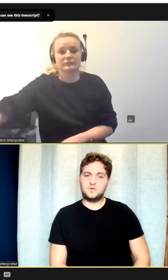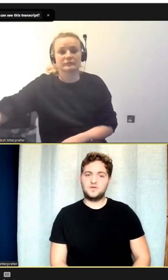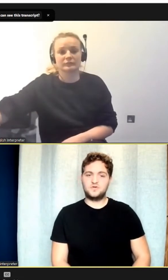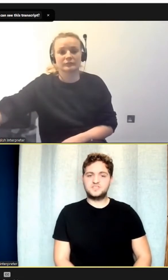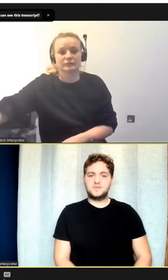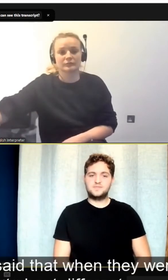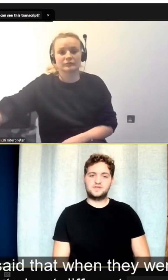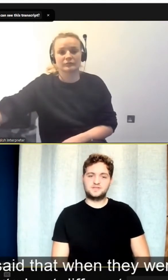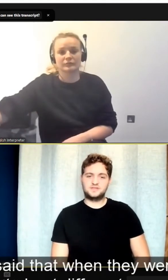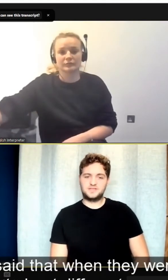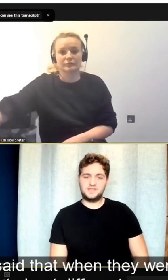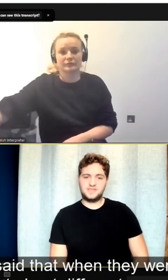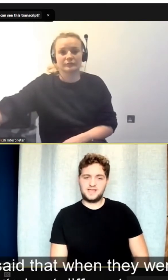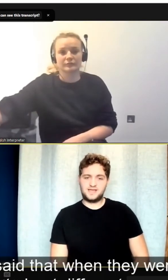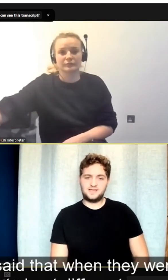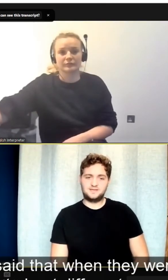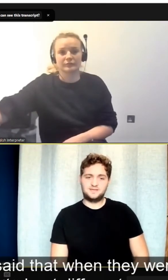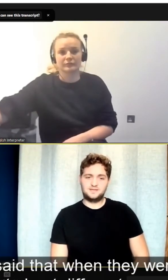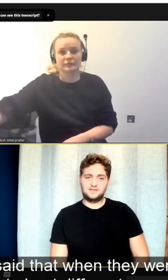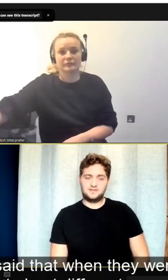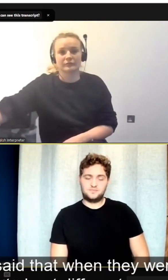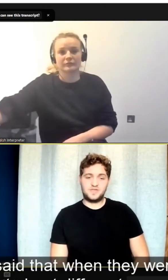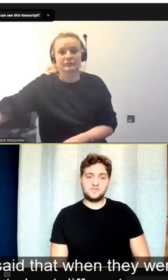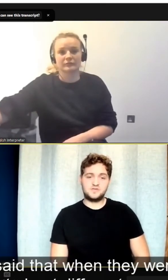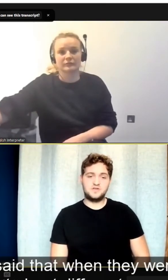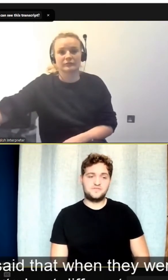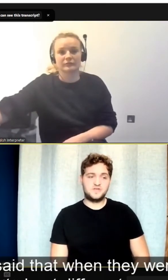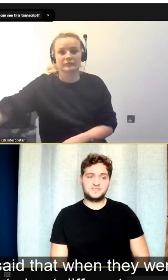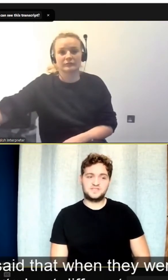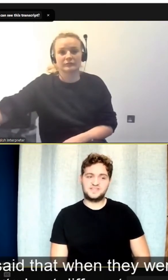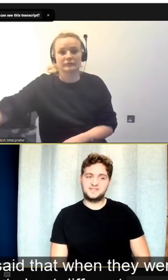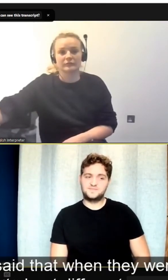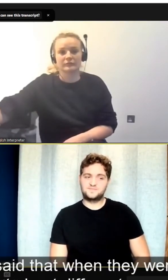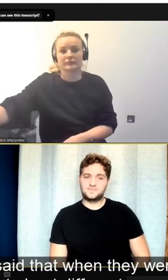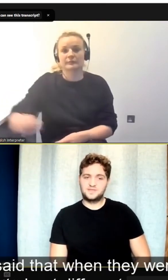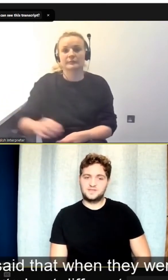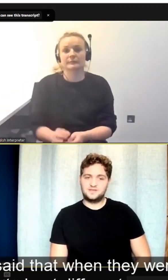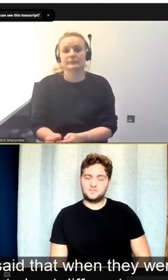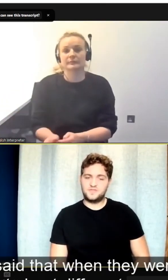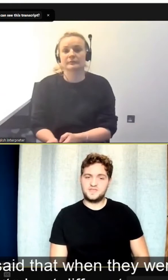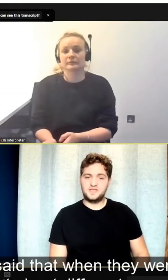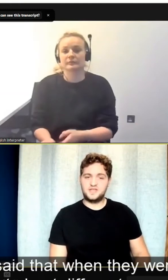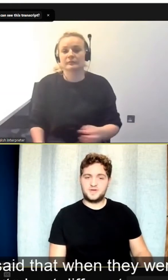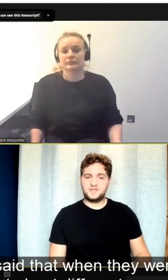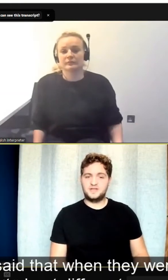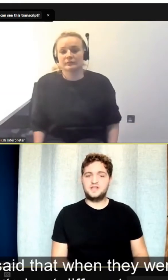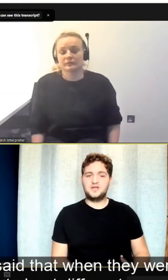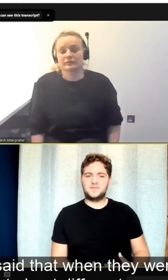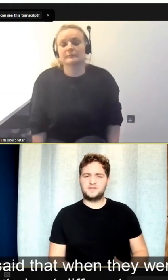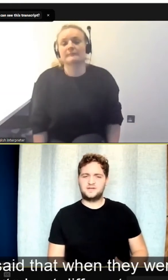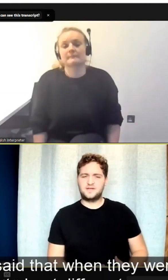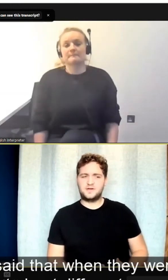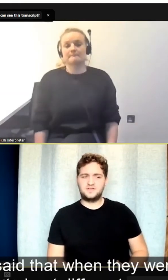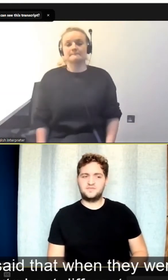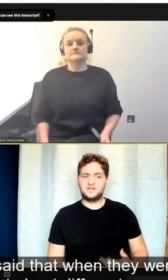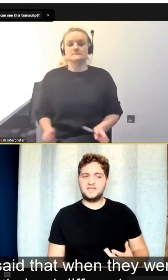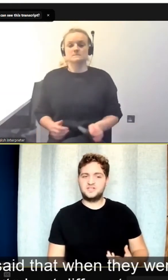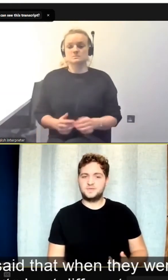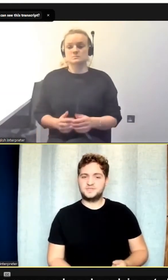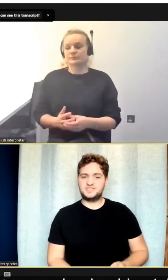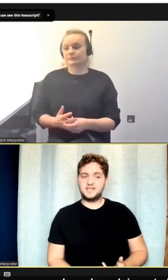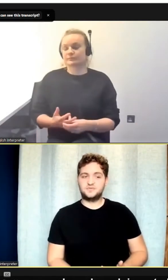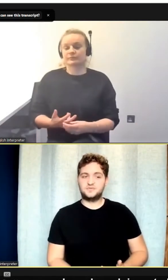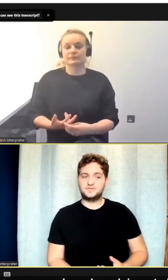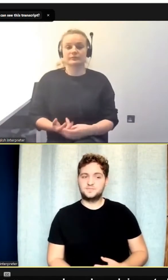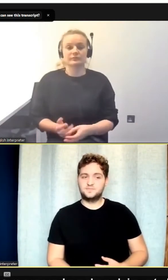So one audience member said that when they were at university, when they learned about, they learned a lot about different